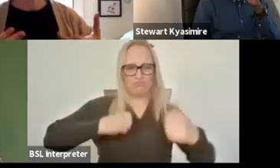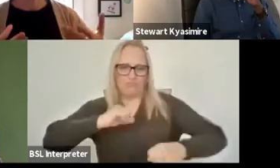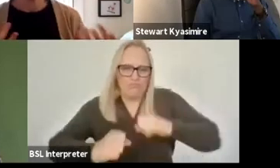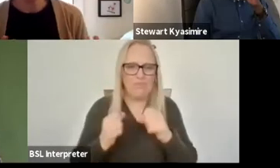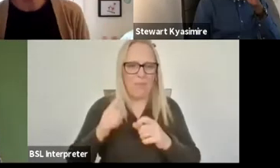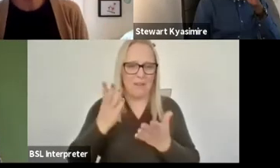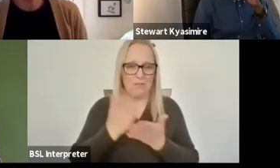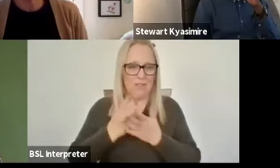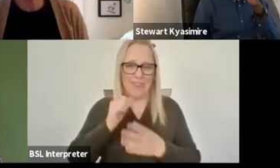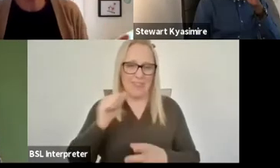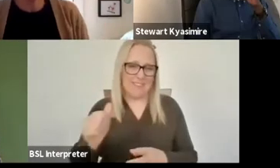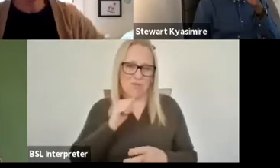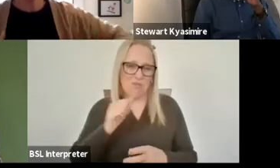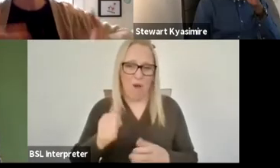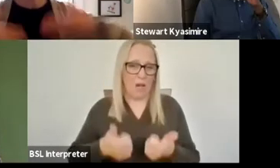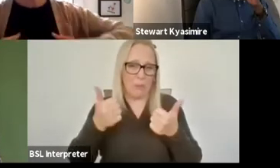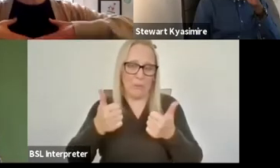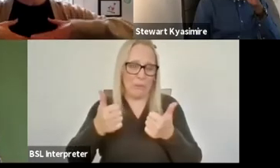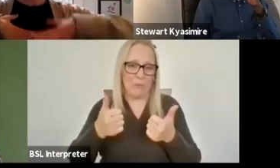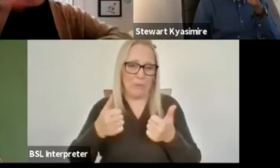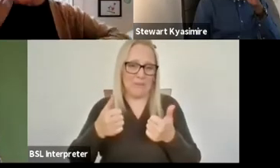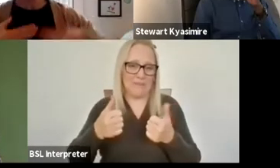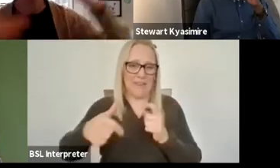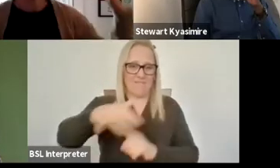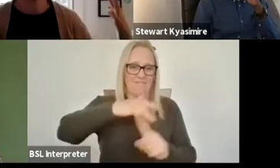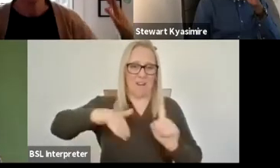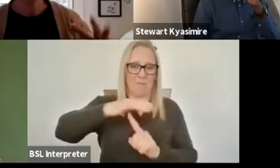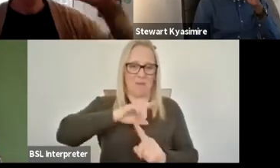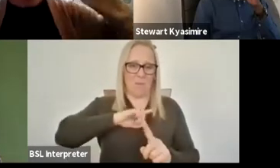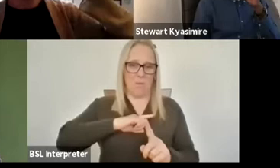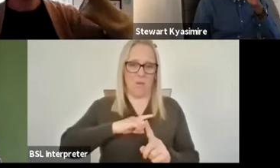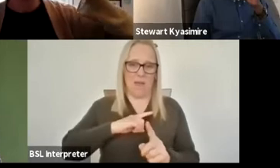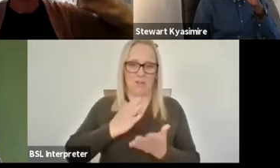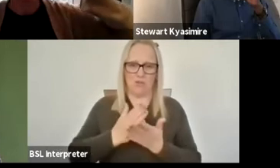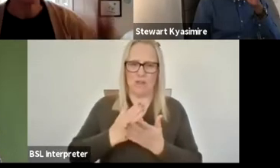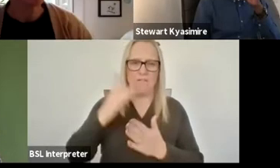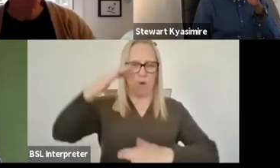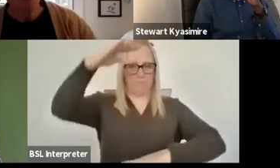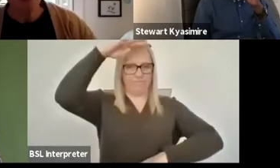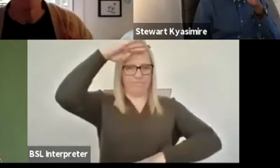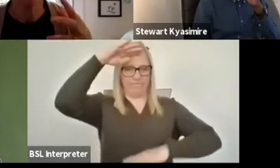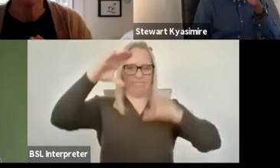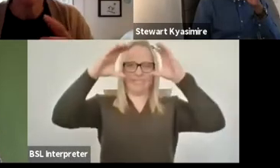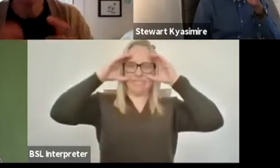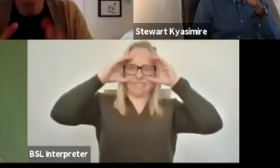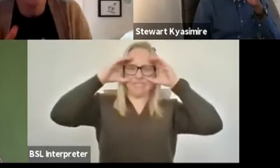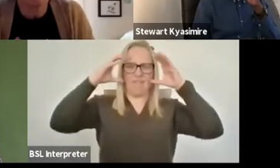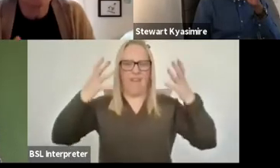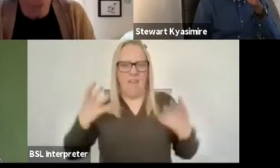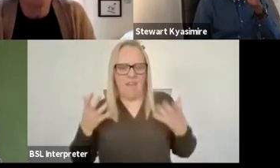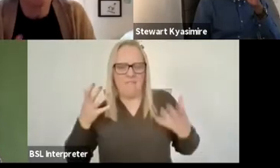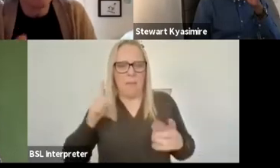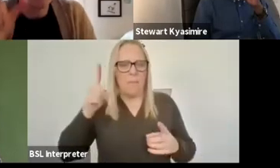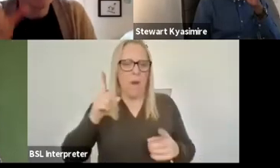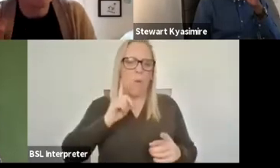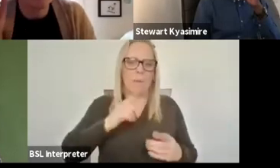happy environment for you because it's made for chest up and it's probably a bit big the headset's a bit big and so all these things